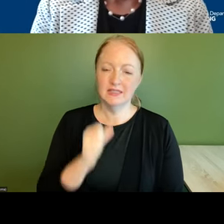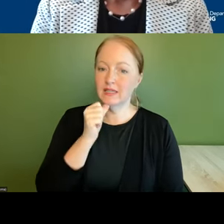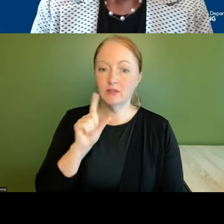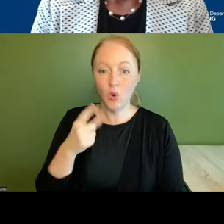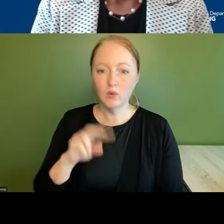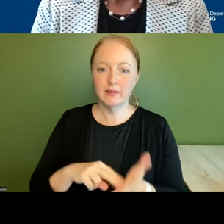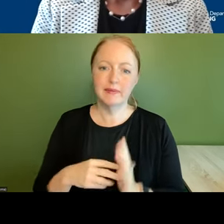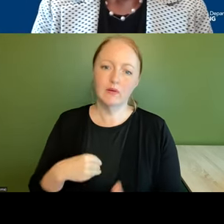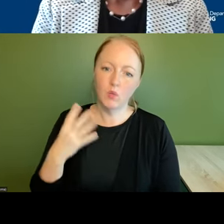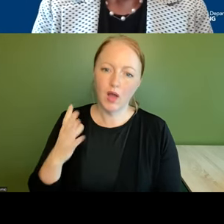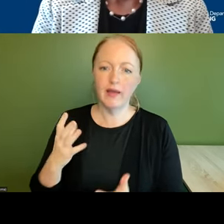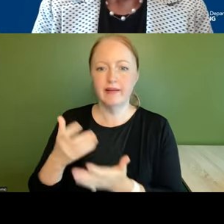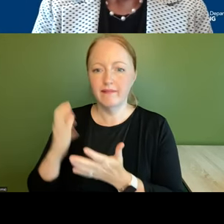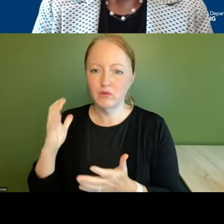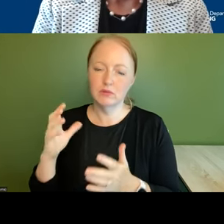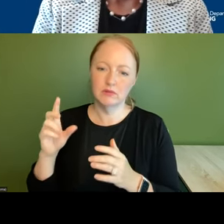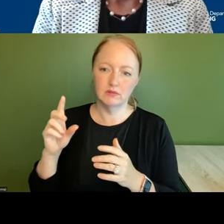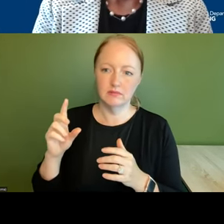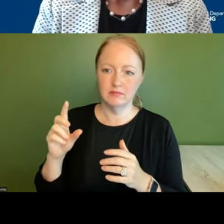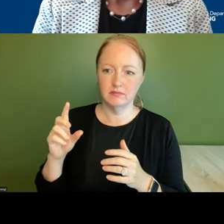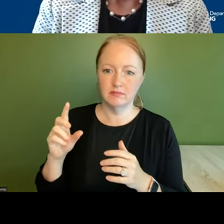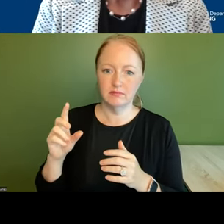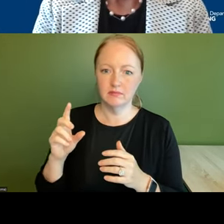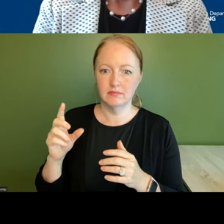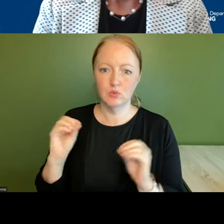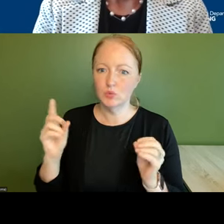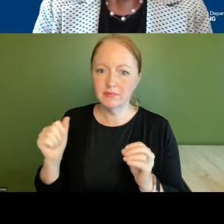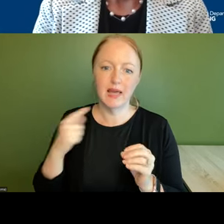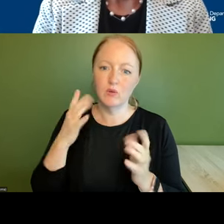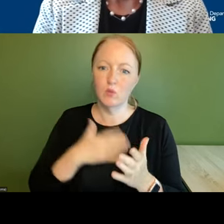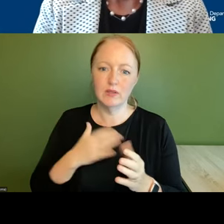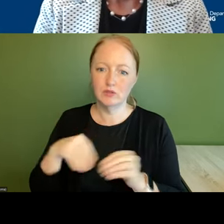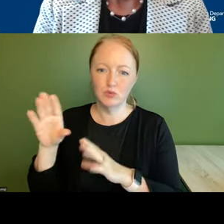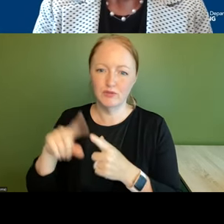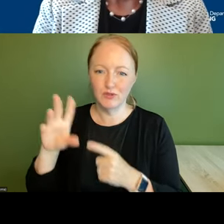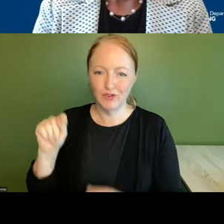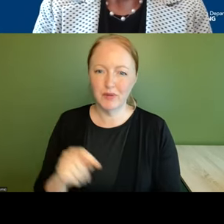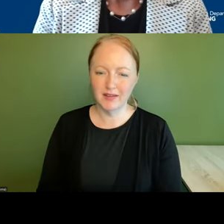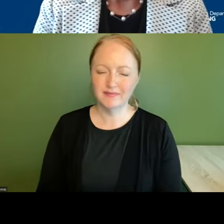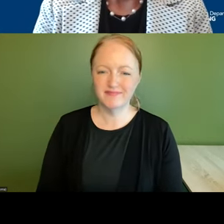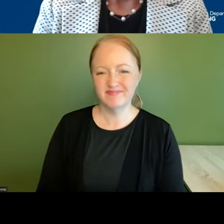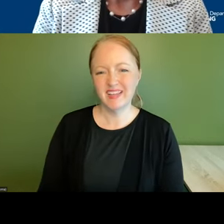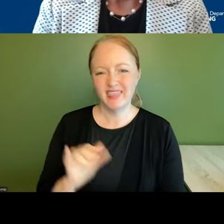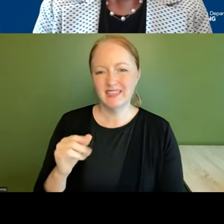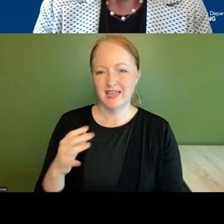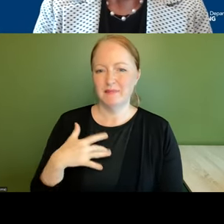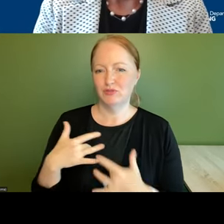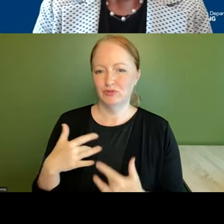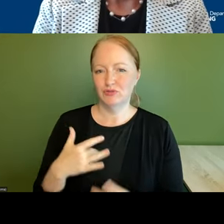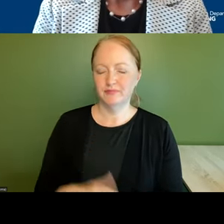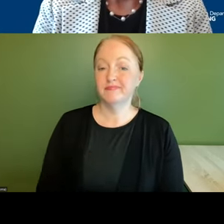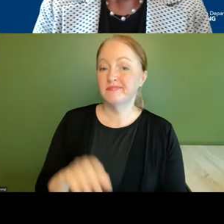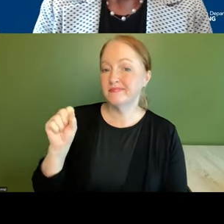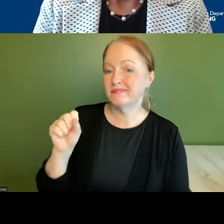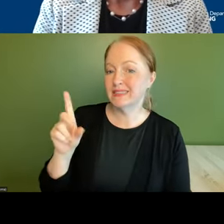affluent disabled and willing to move to vermont and so that's kind of a yeah some of us are concerned about yeah